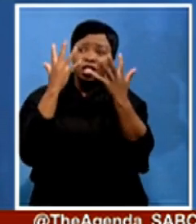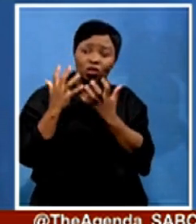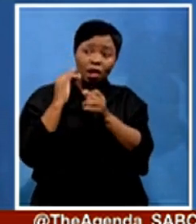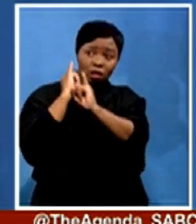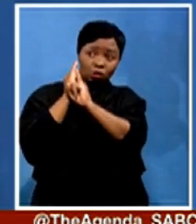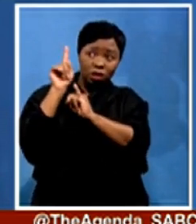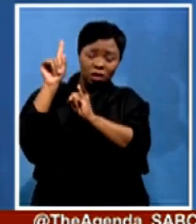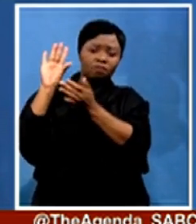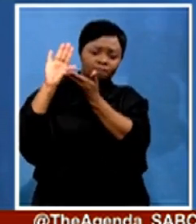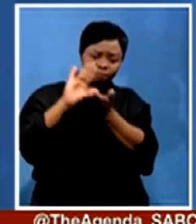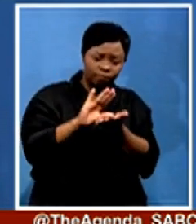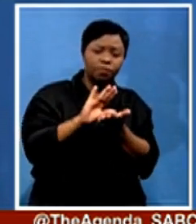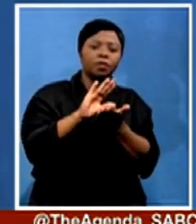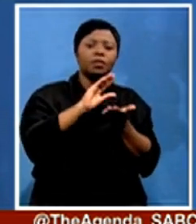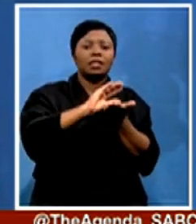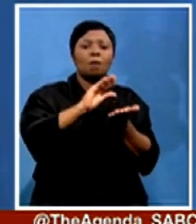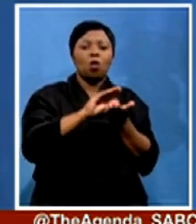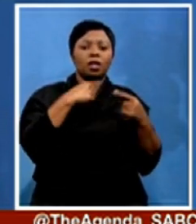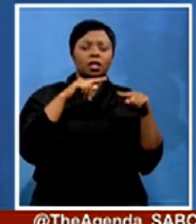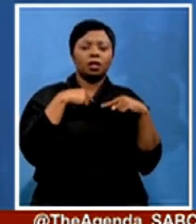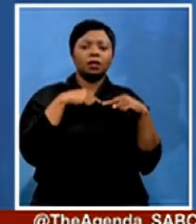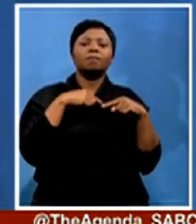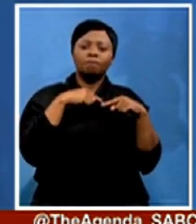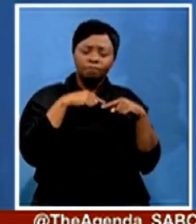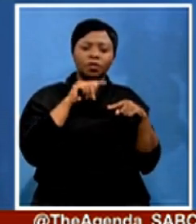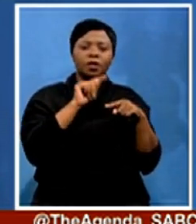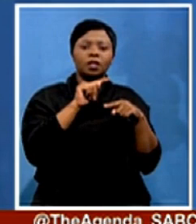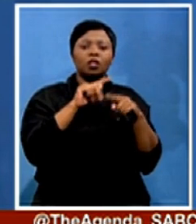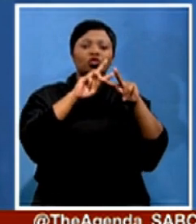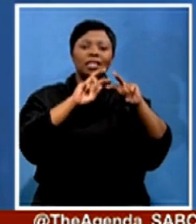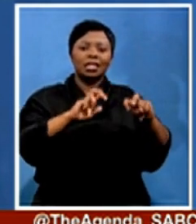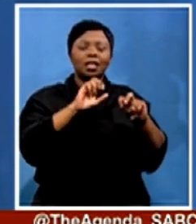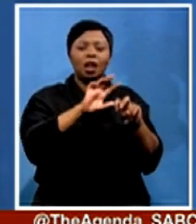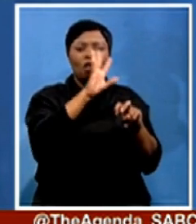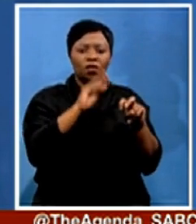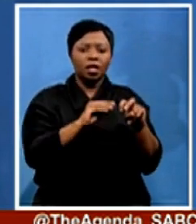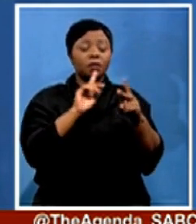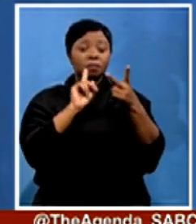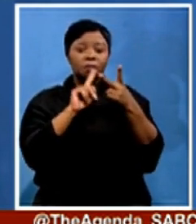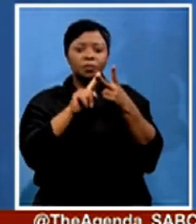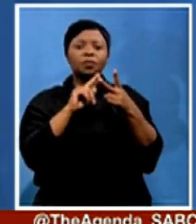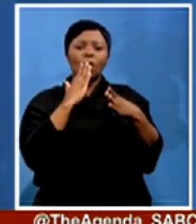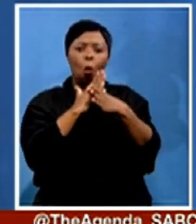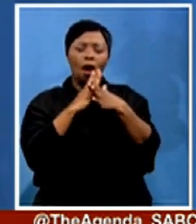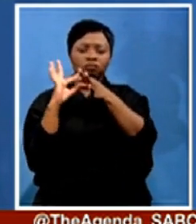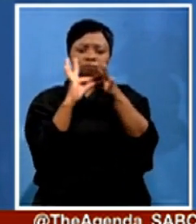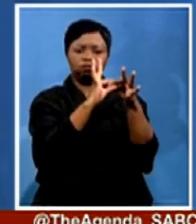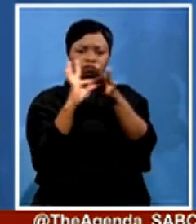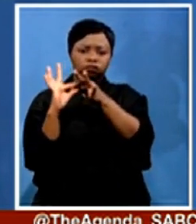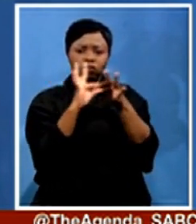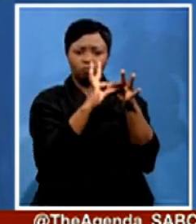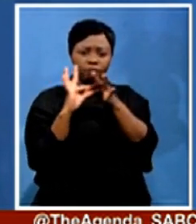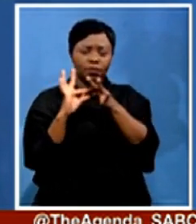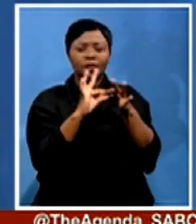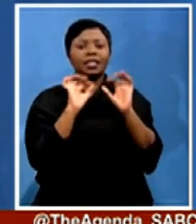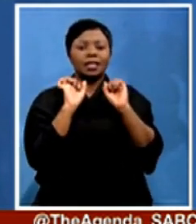that is going on in Africa. We also want to collaborate. Those who are manufacturing vaccines at the moment